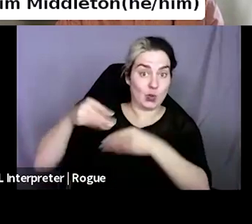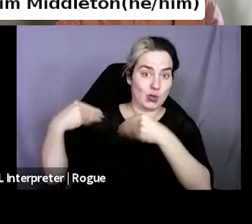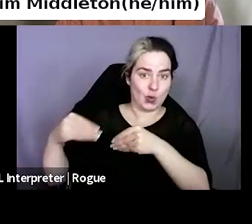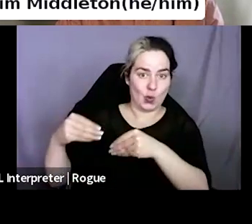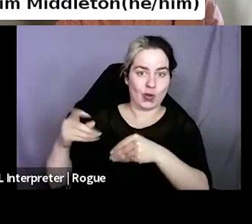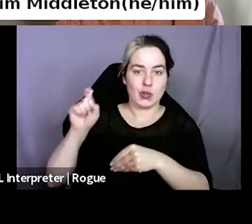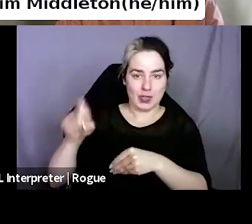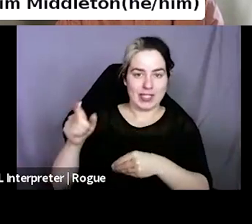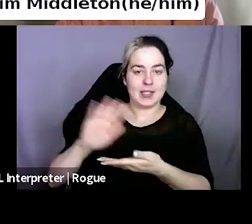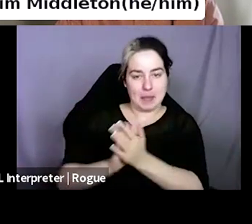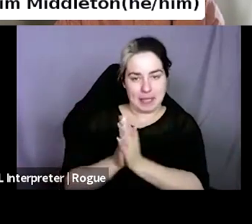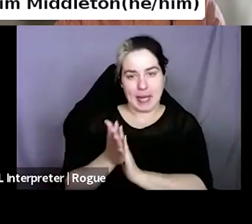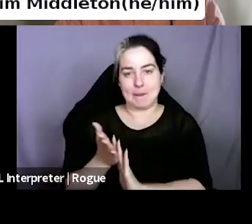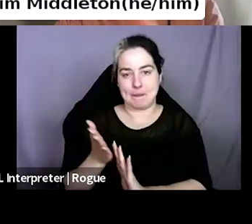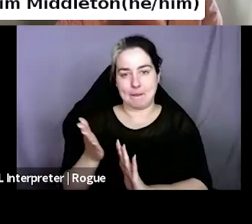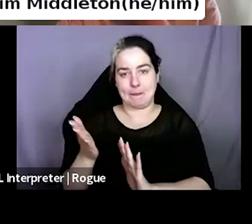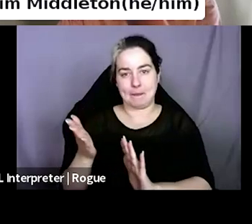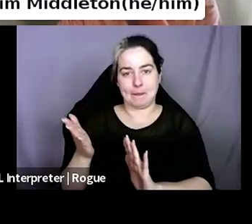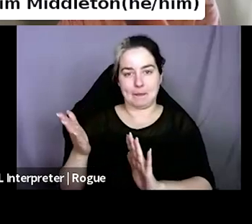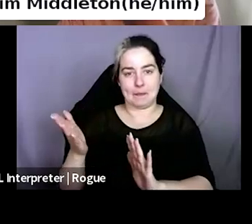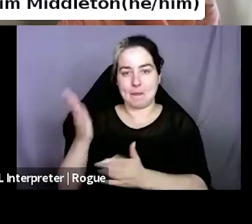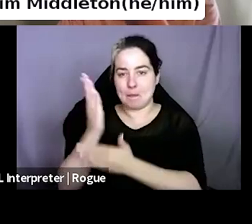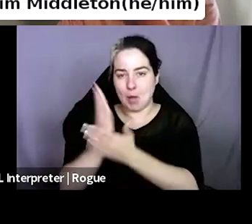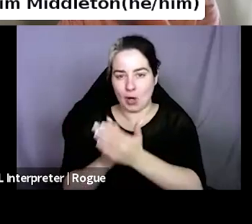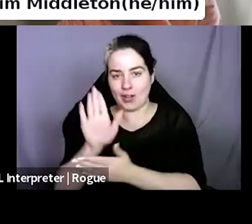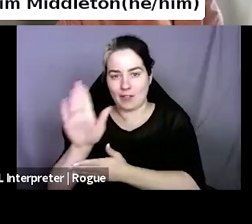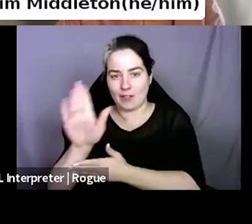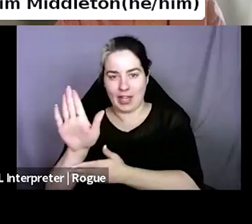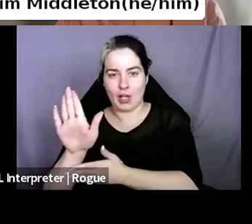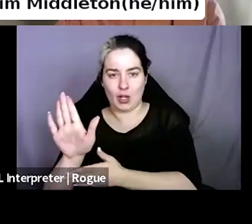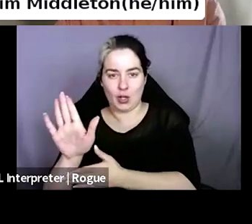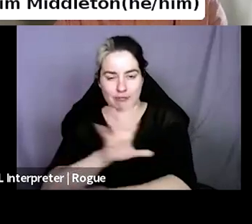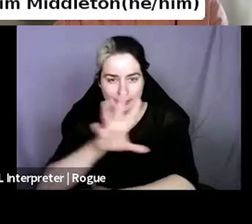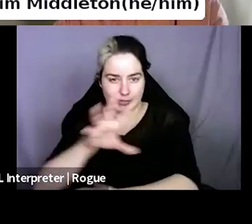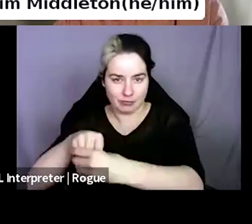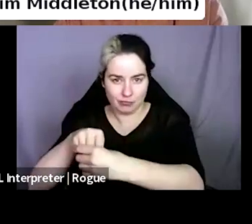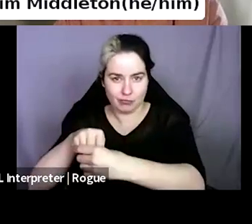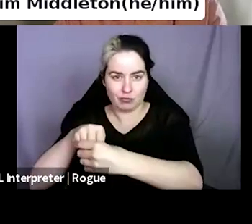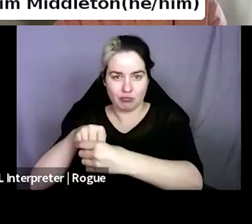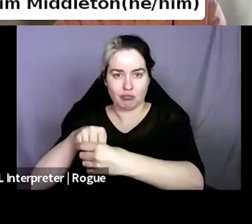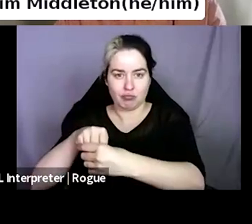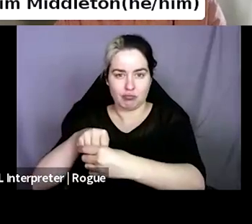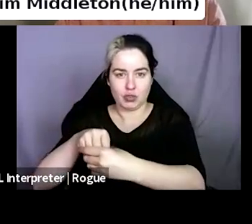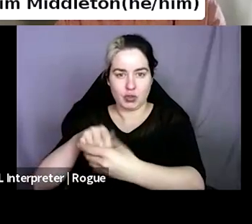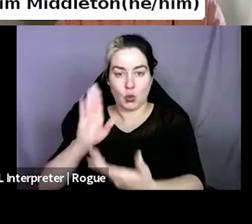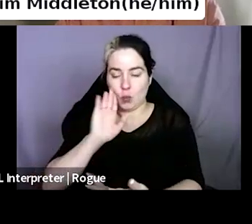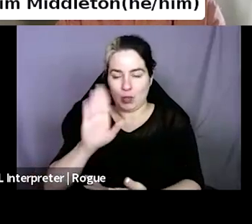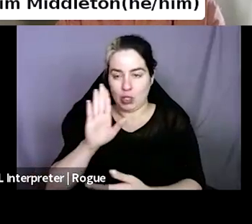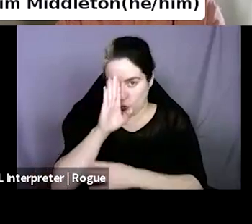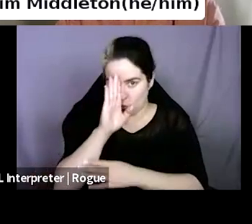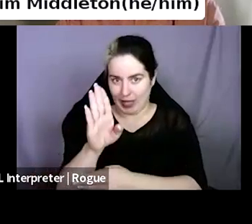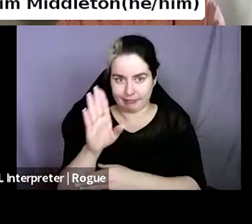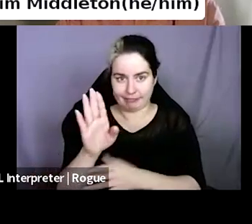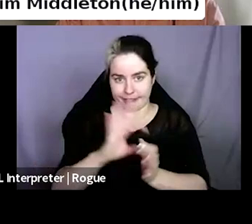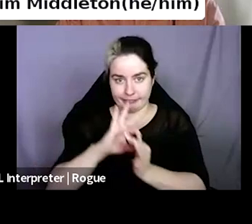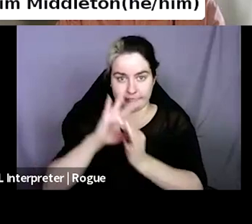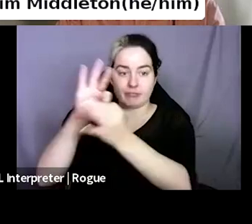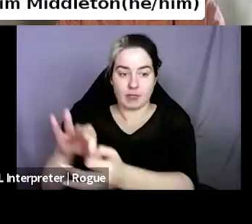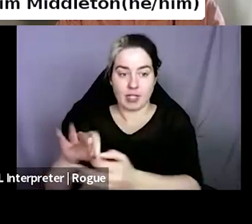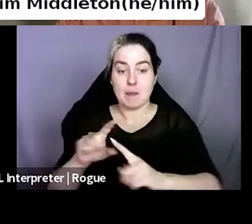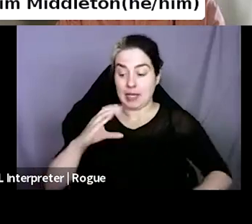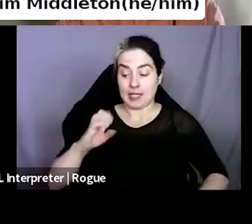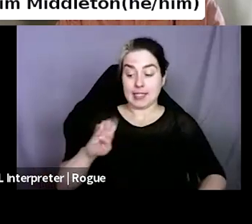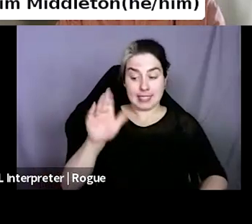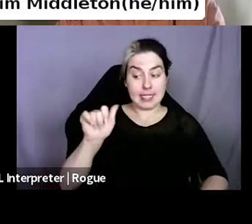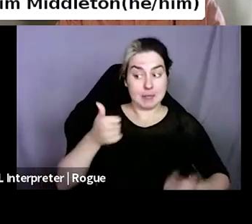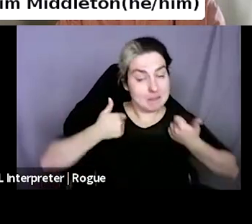that's a separate thing. Um, but so if you are looking for a bookshop.org equivalent, Siba has been working really hard on getting a Canadian one up.